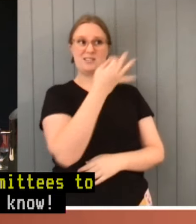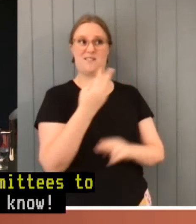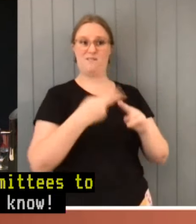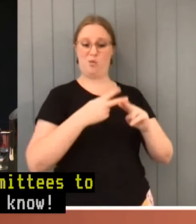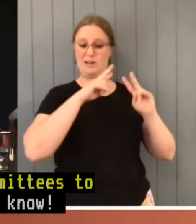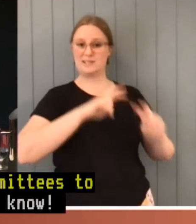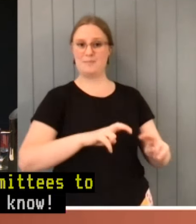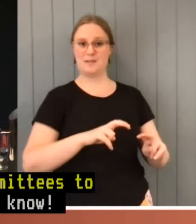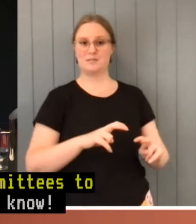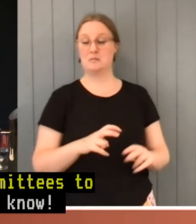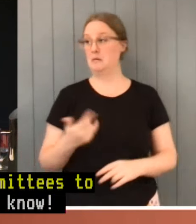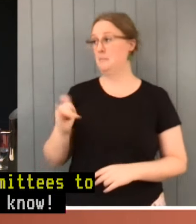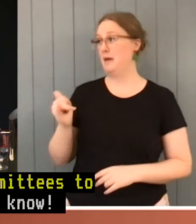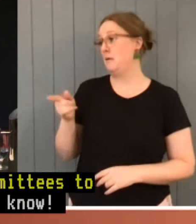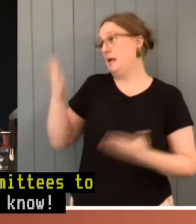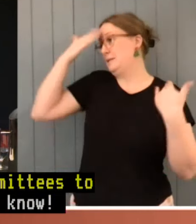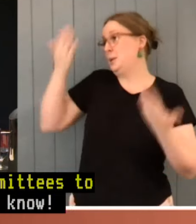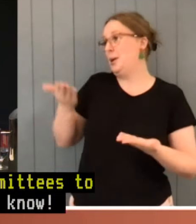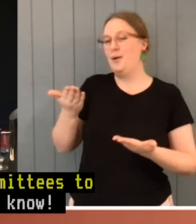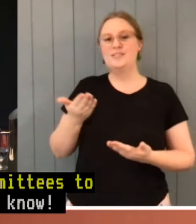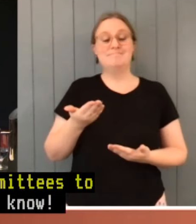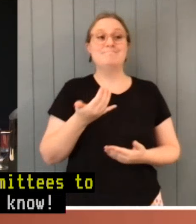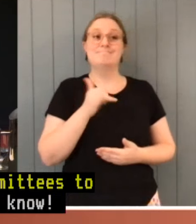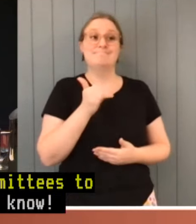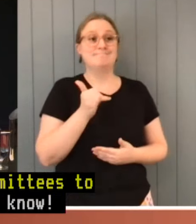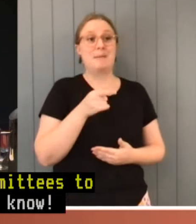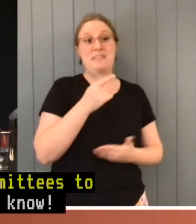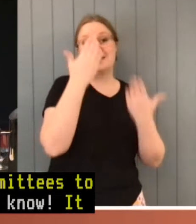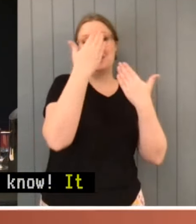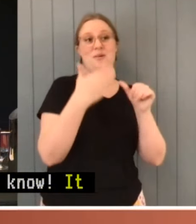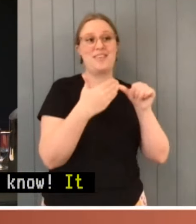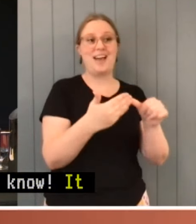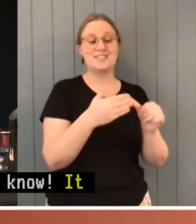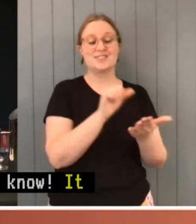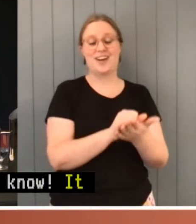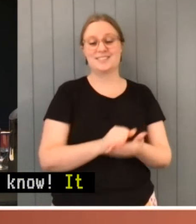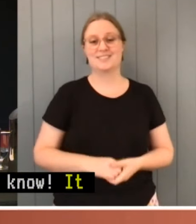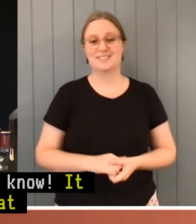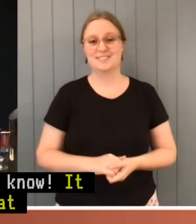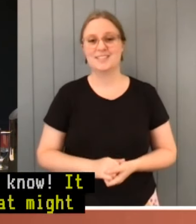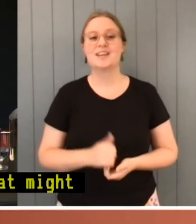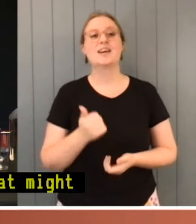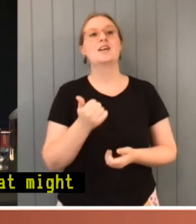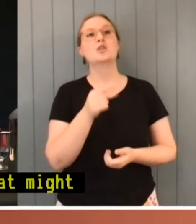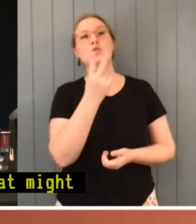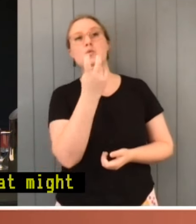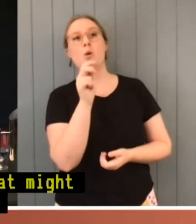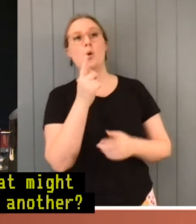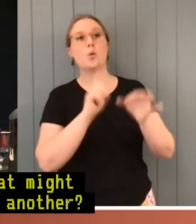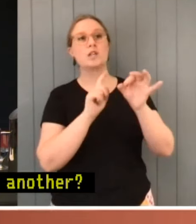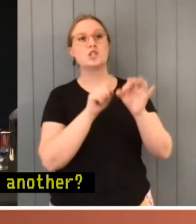It didn't occur to me that that might be the problem. Do we have another couple of questions on this side of the Chamber?